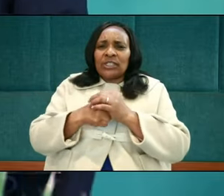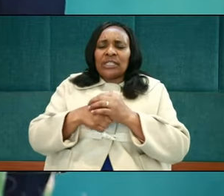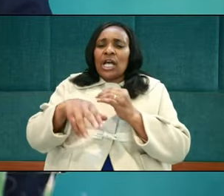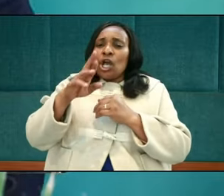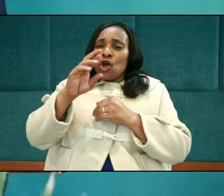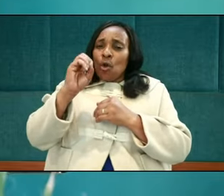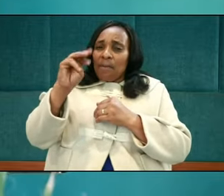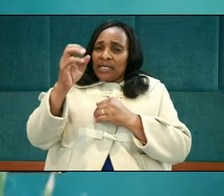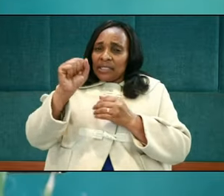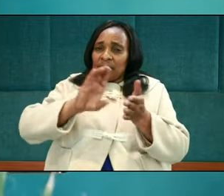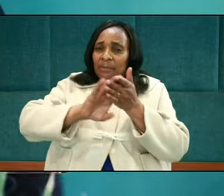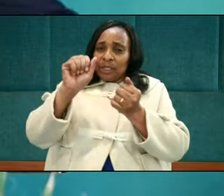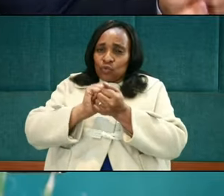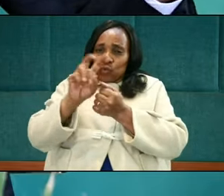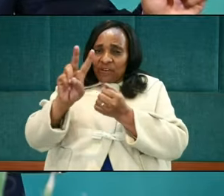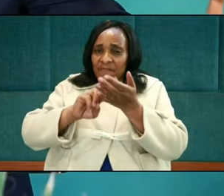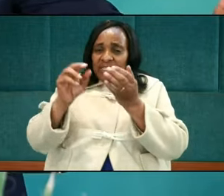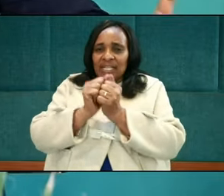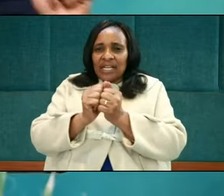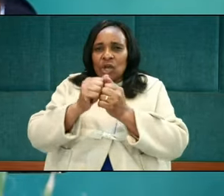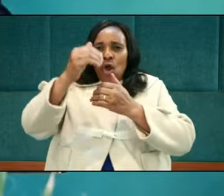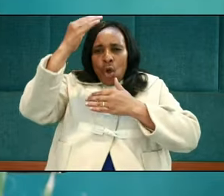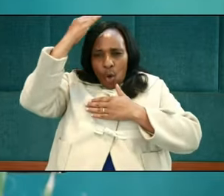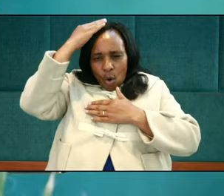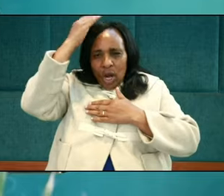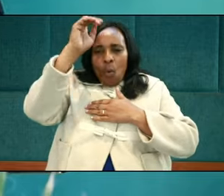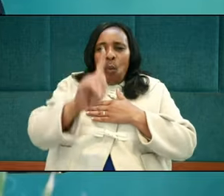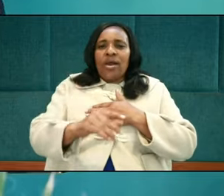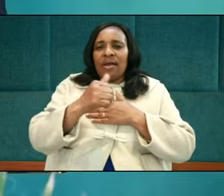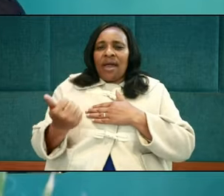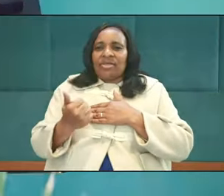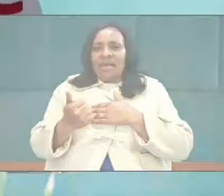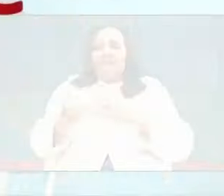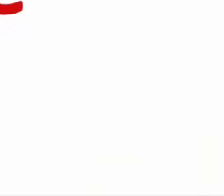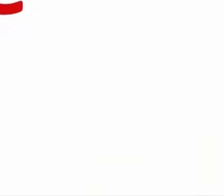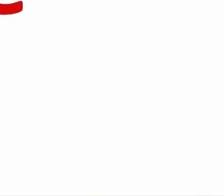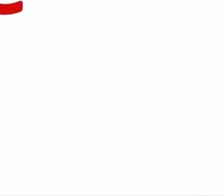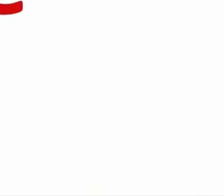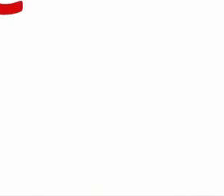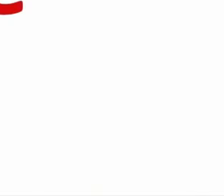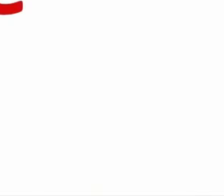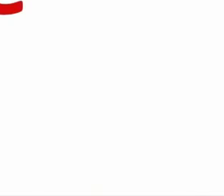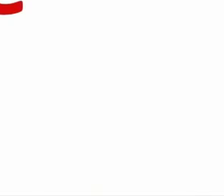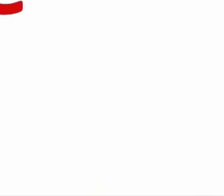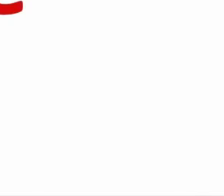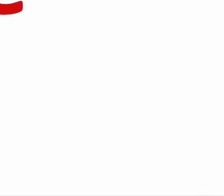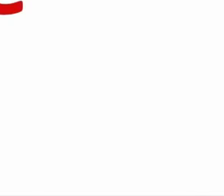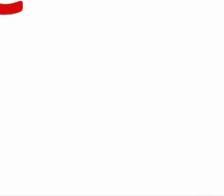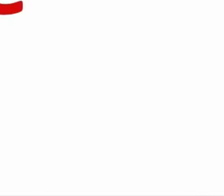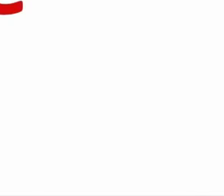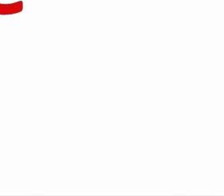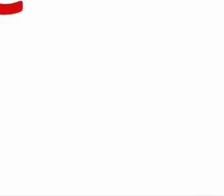chapter 12, verse number 10. Honor one another above yourselves. He didn't